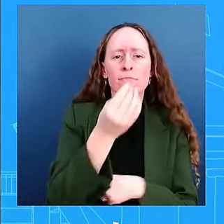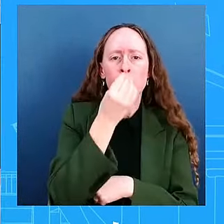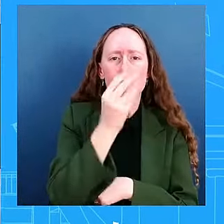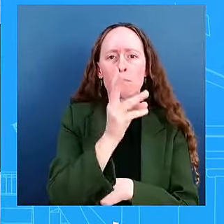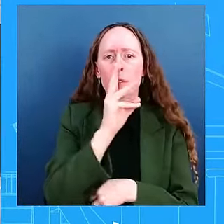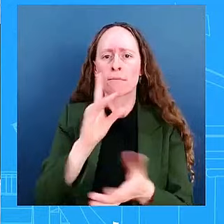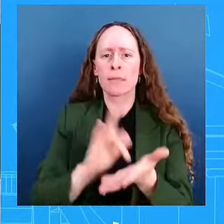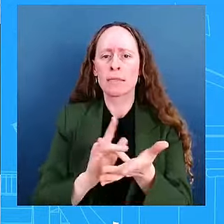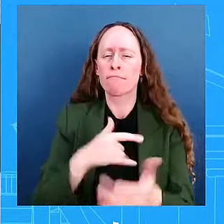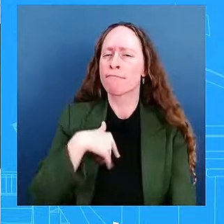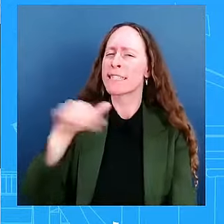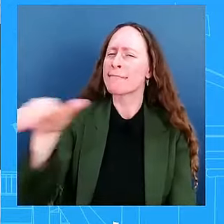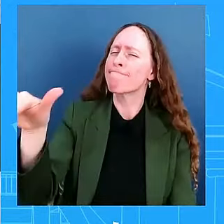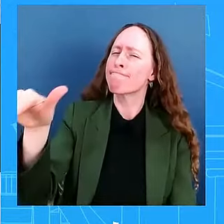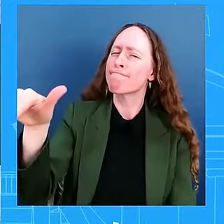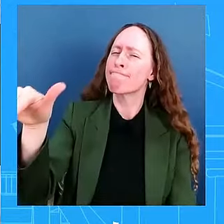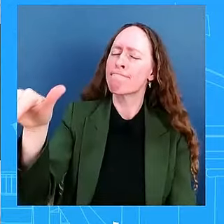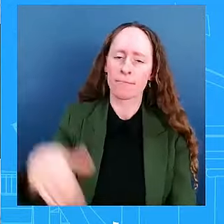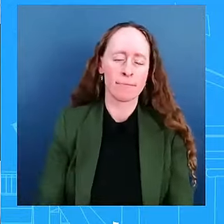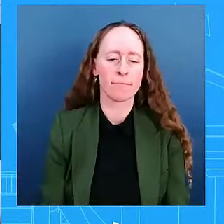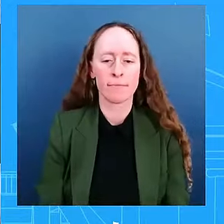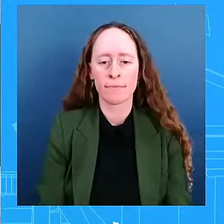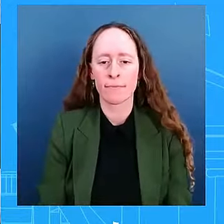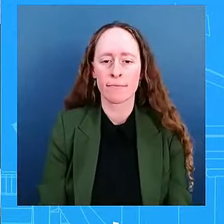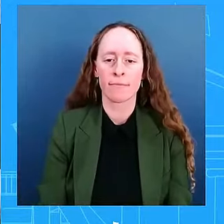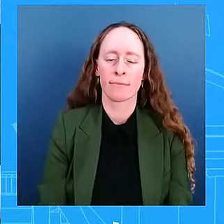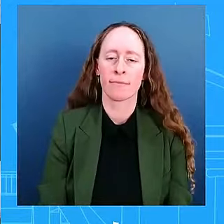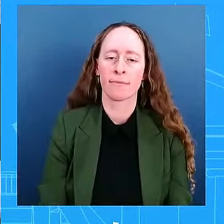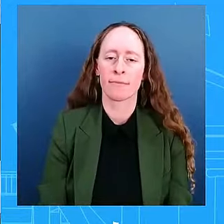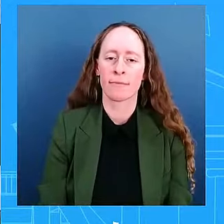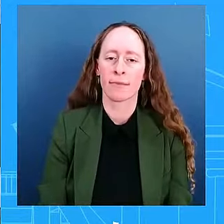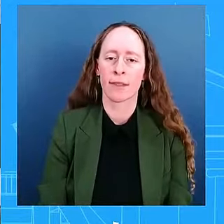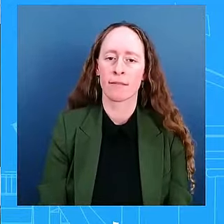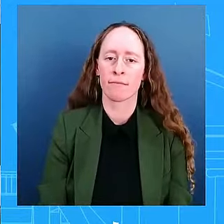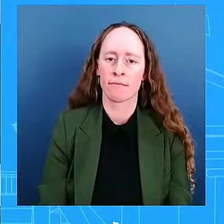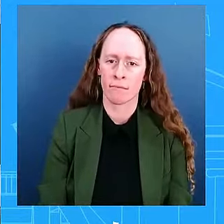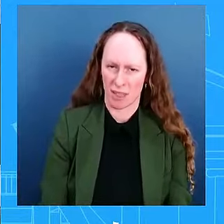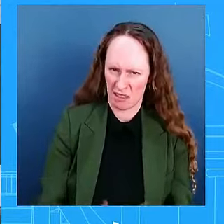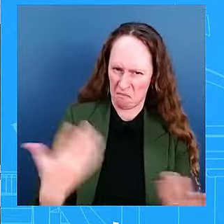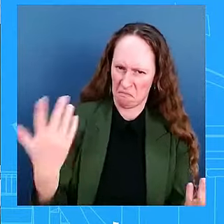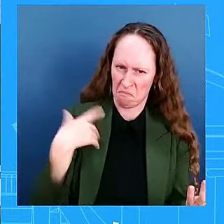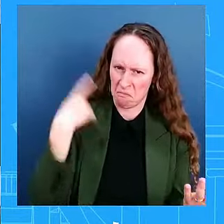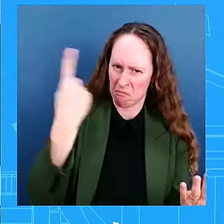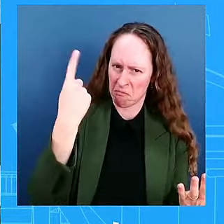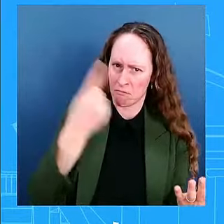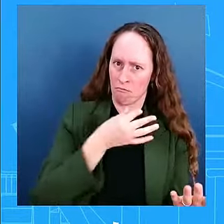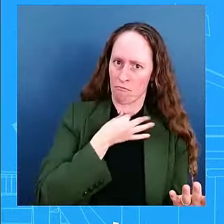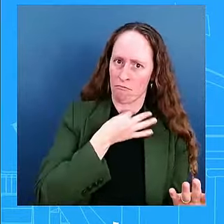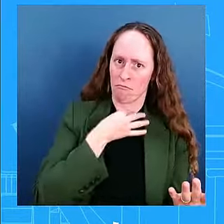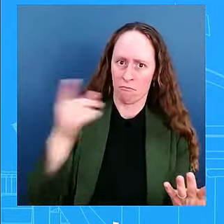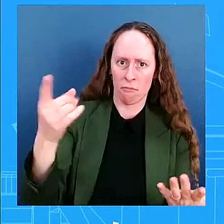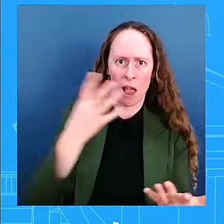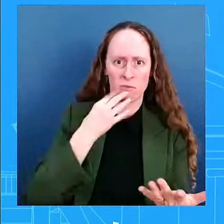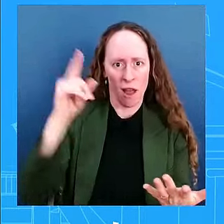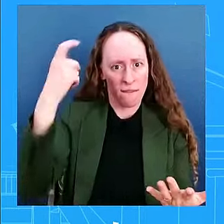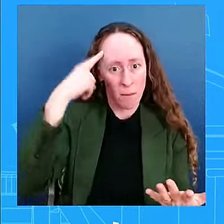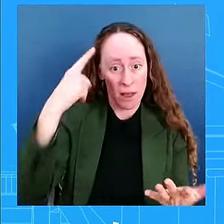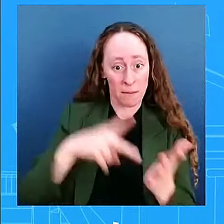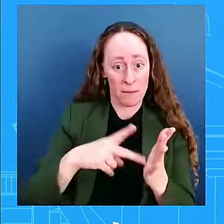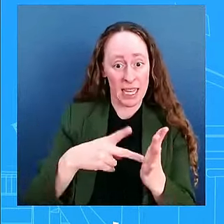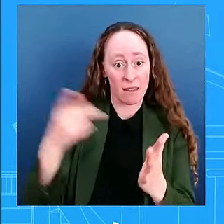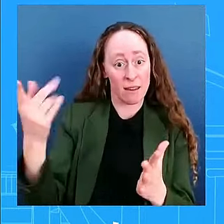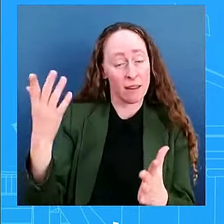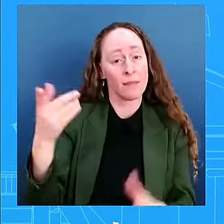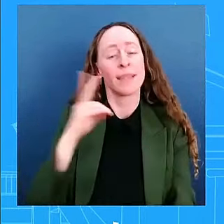Have you gotten any response from the Israeli government to this letter or any sign that they are taking it serious? So I don't have anything right now to preview